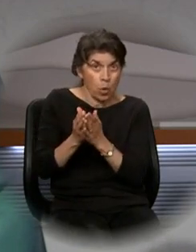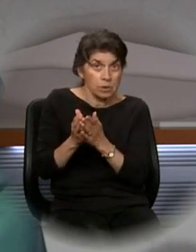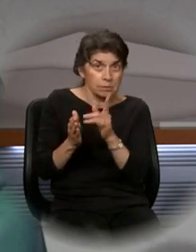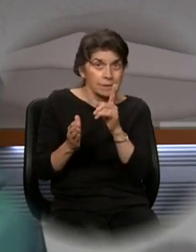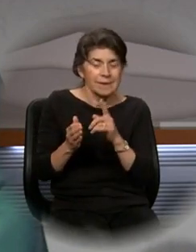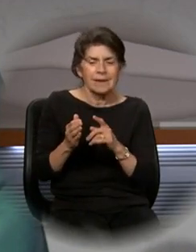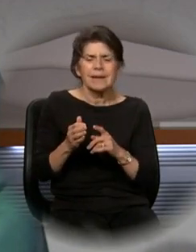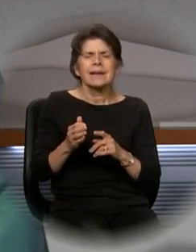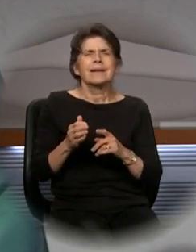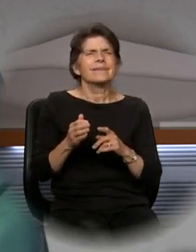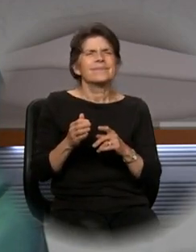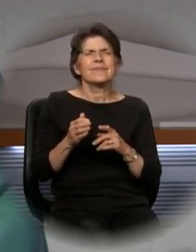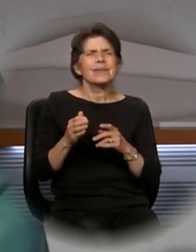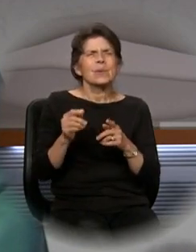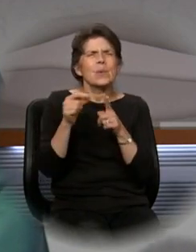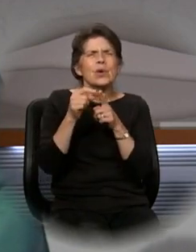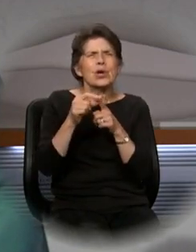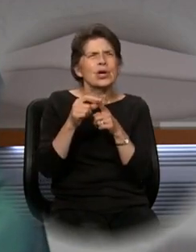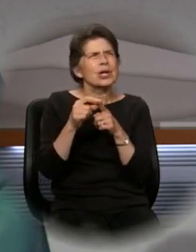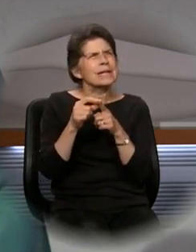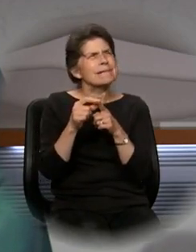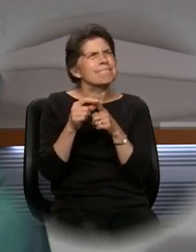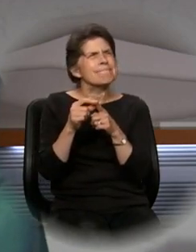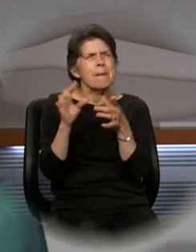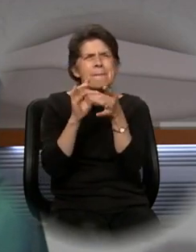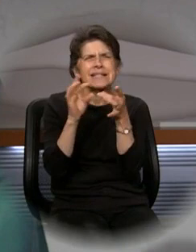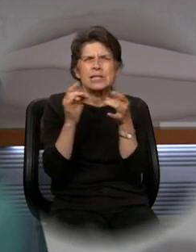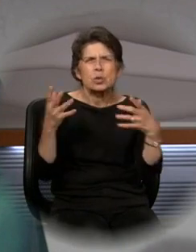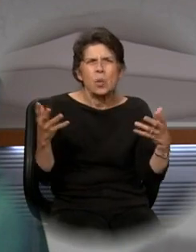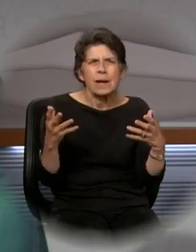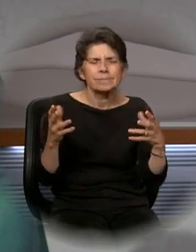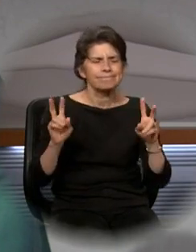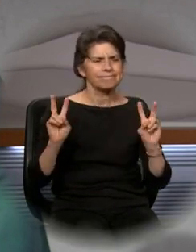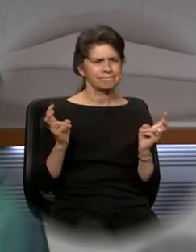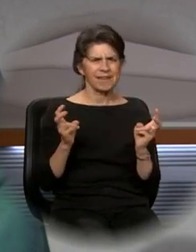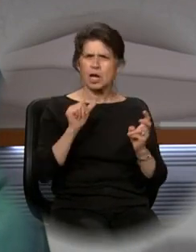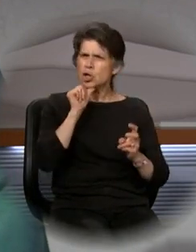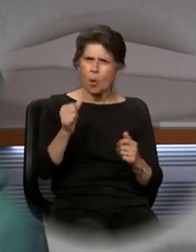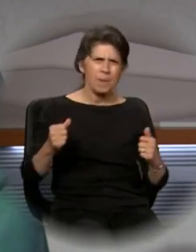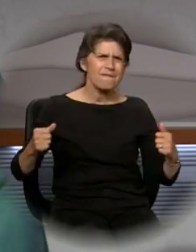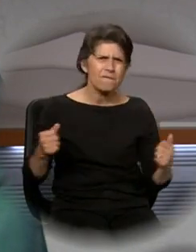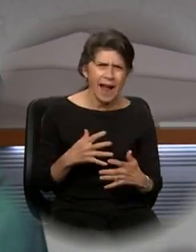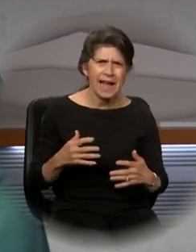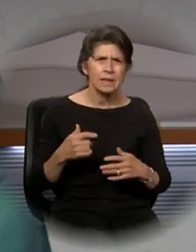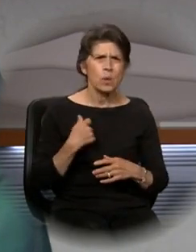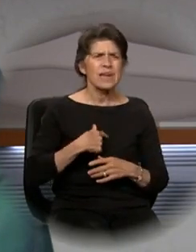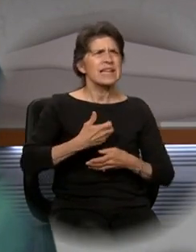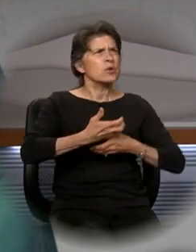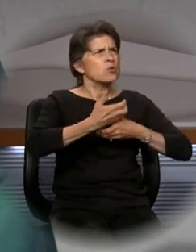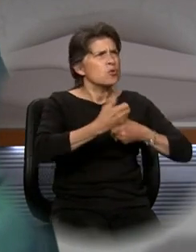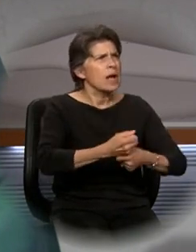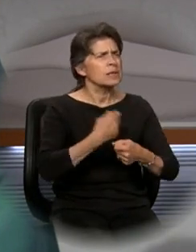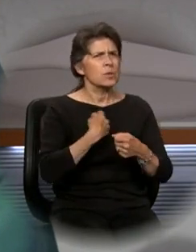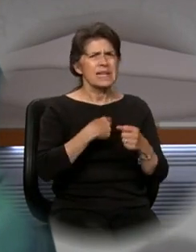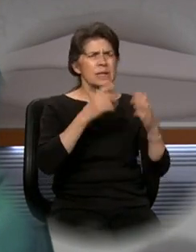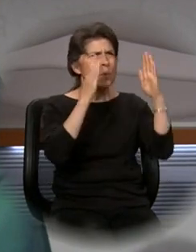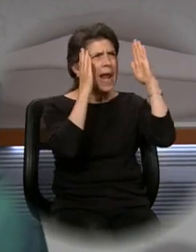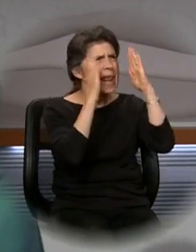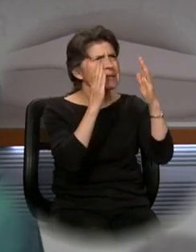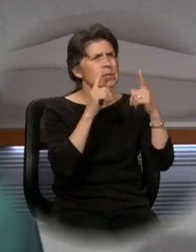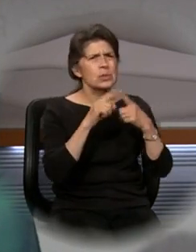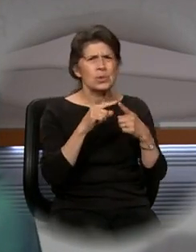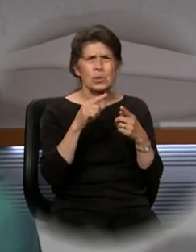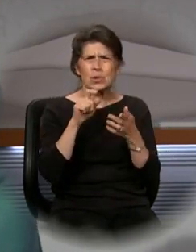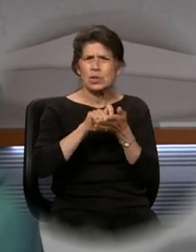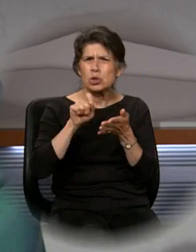afraid. And we grow this relationship with the Lord, that we grow a great trust. As we listen to